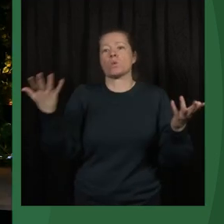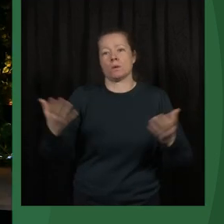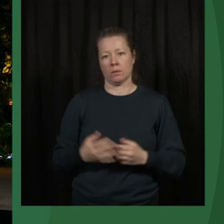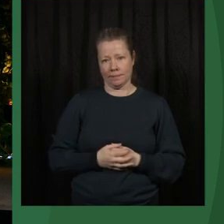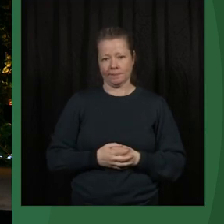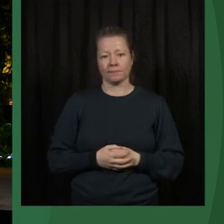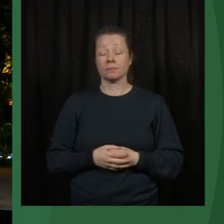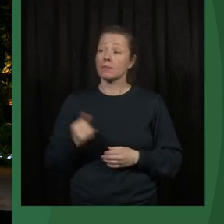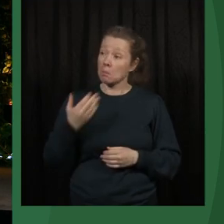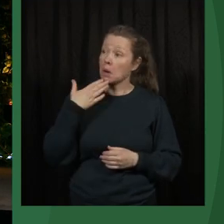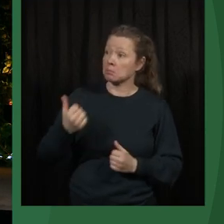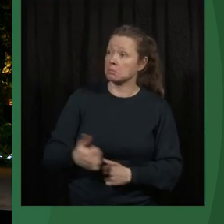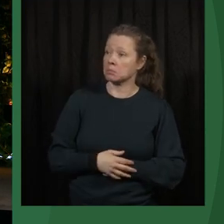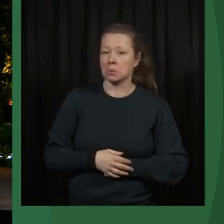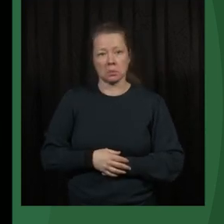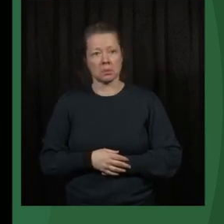that's good.